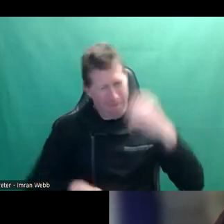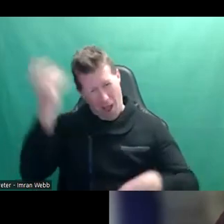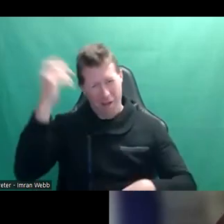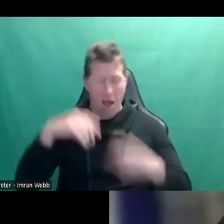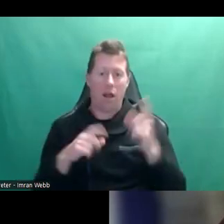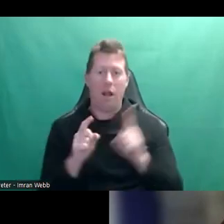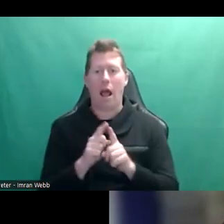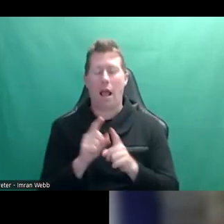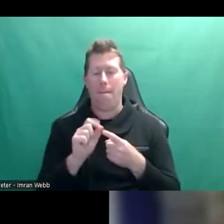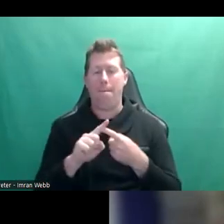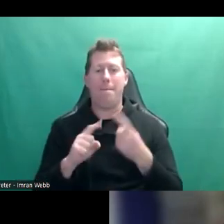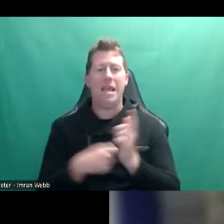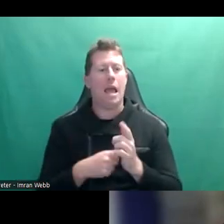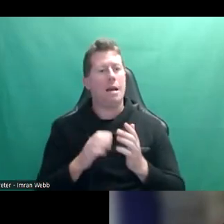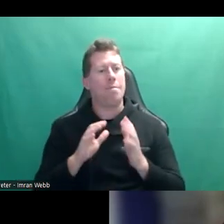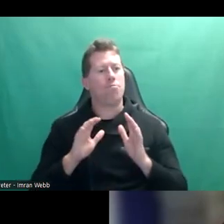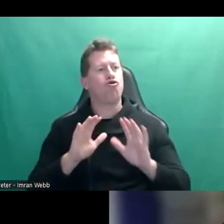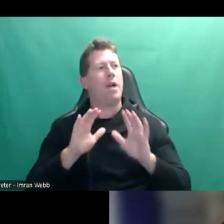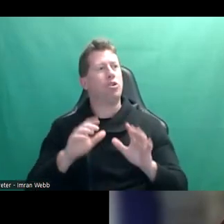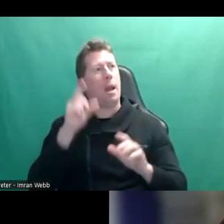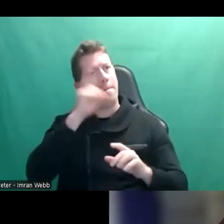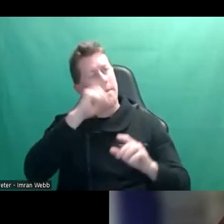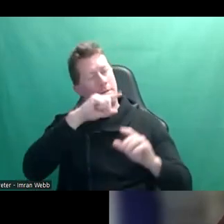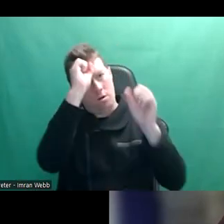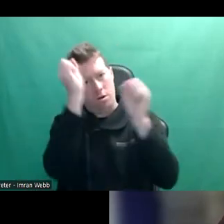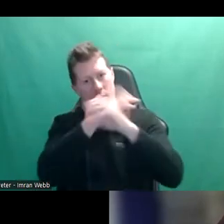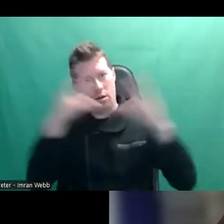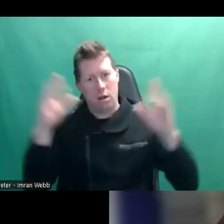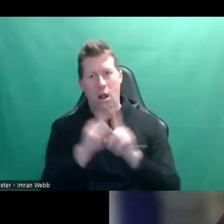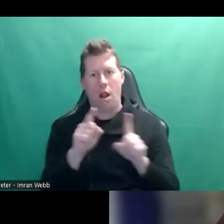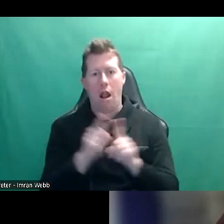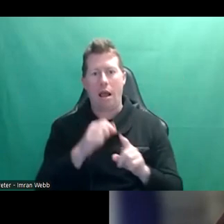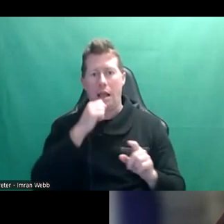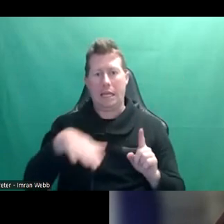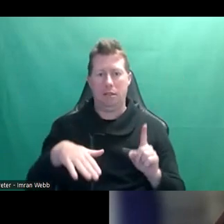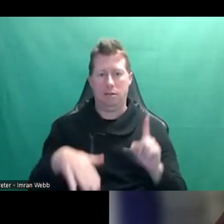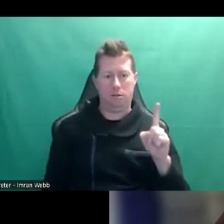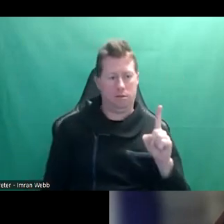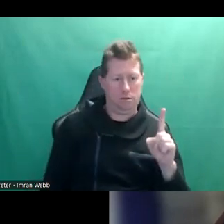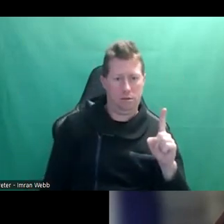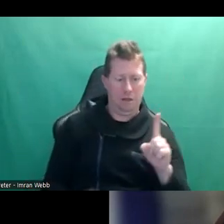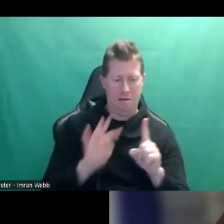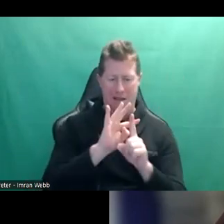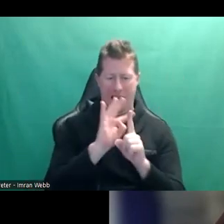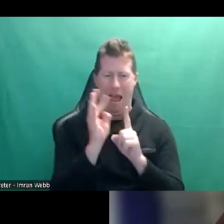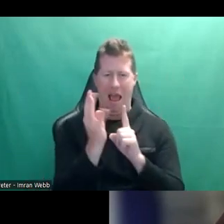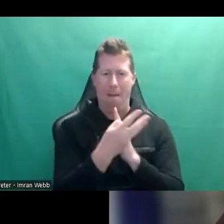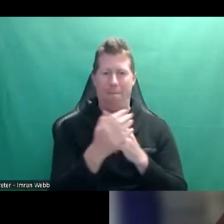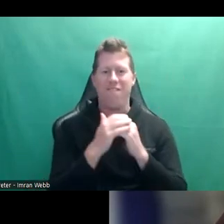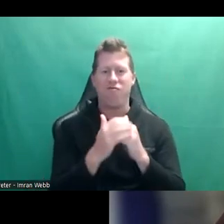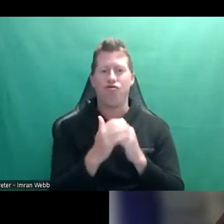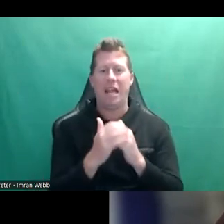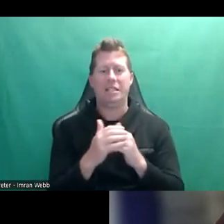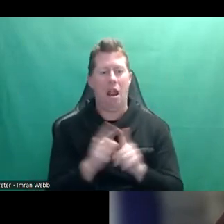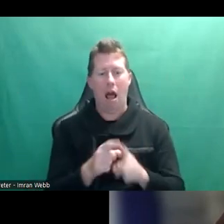when they hear the words peer pressure, they picture some hapless kid, you know, ringed by friends and they're handing them a